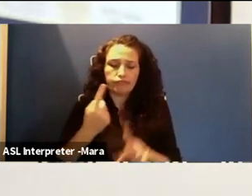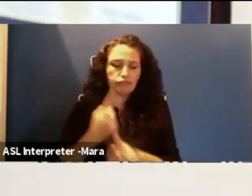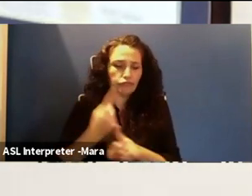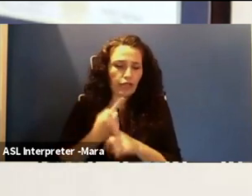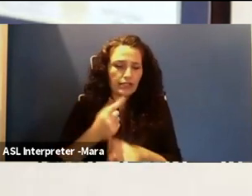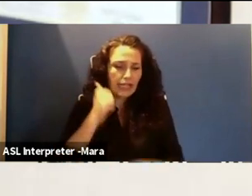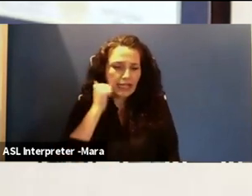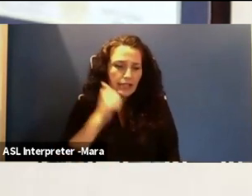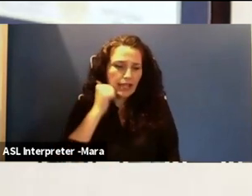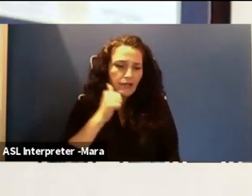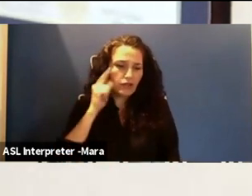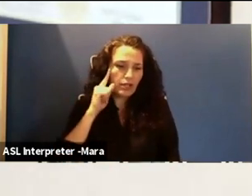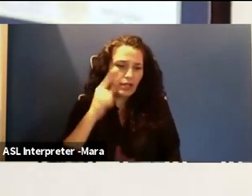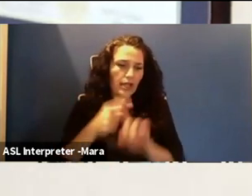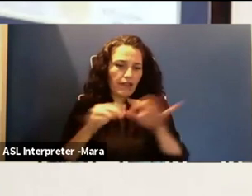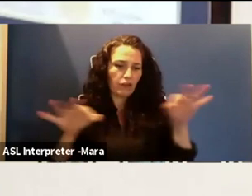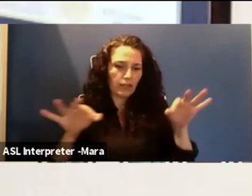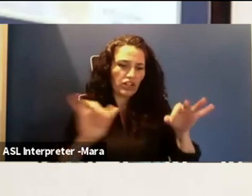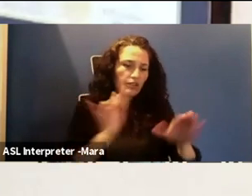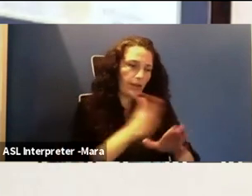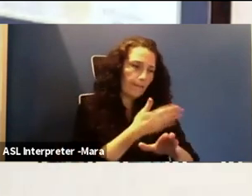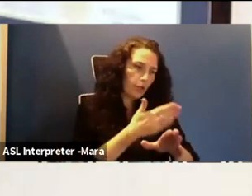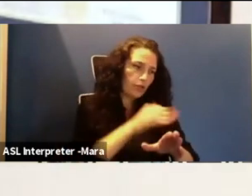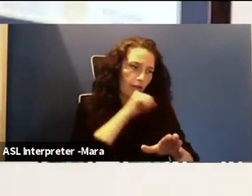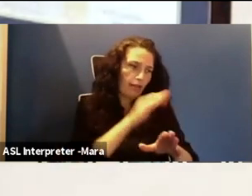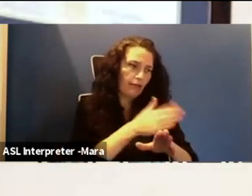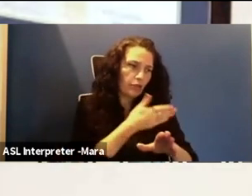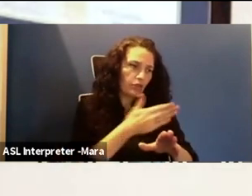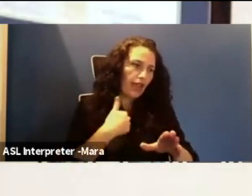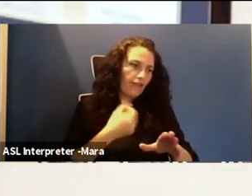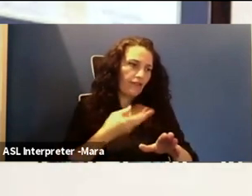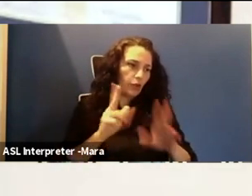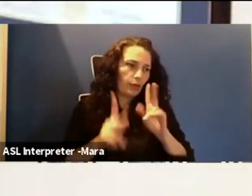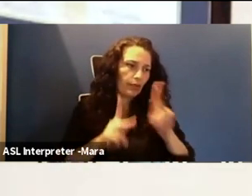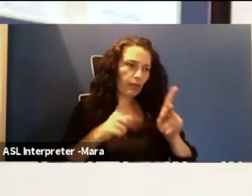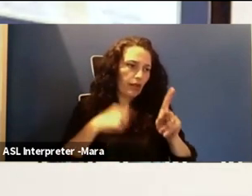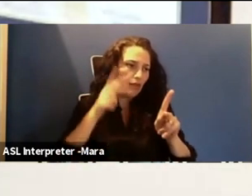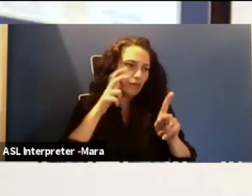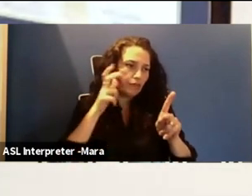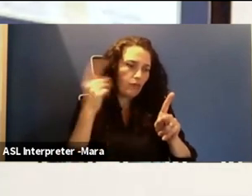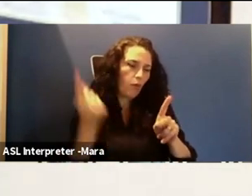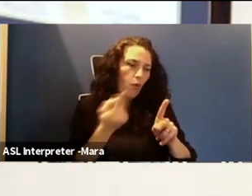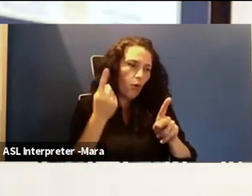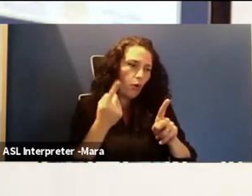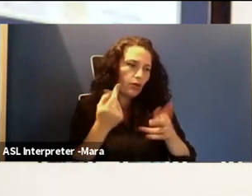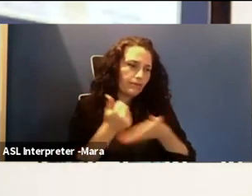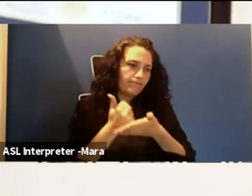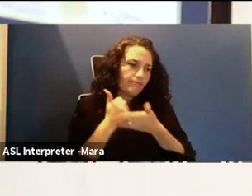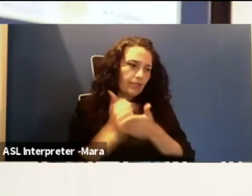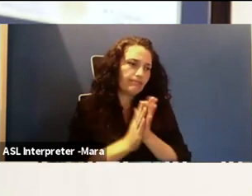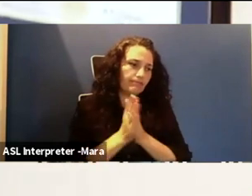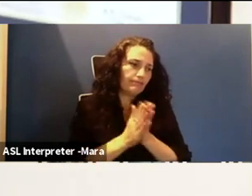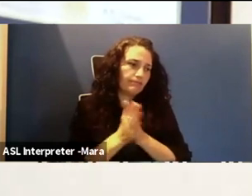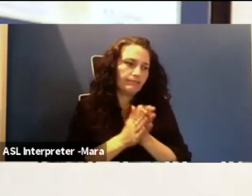affirmation music. I love music. I have a couple of people that I listened to that kind of get me going and get me charged